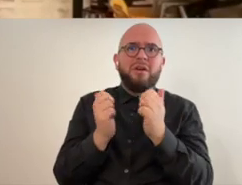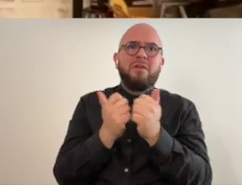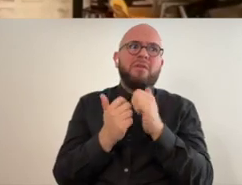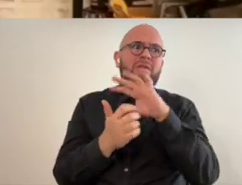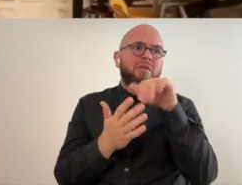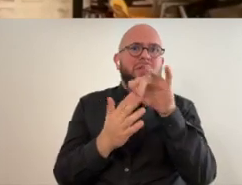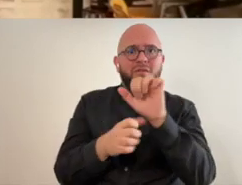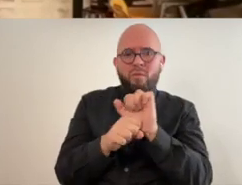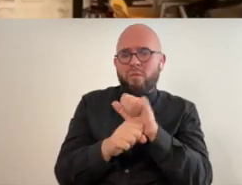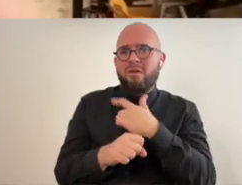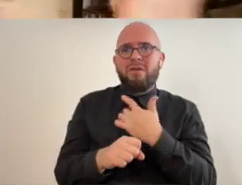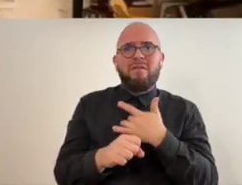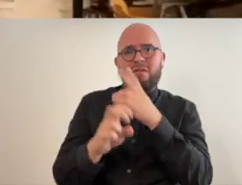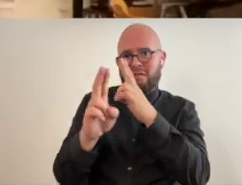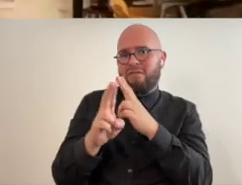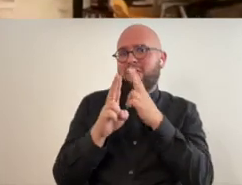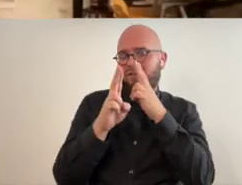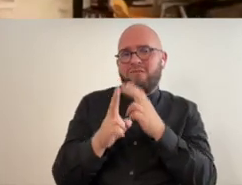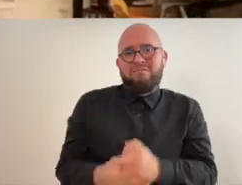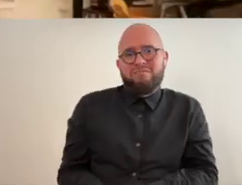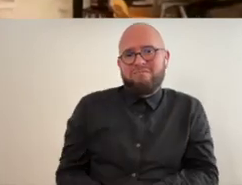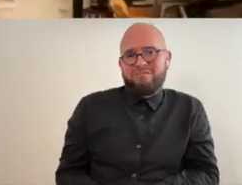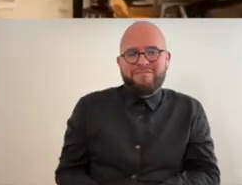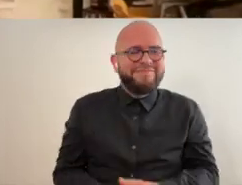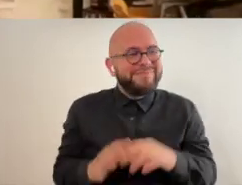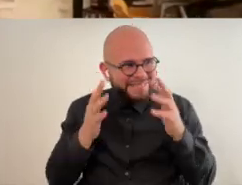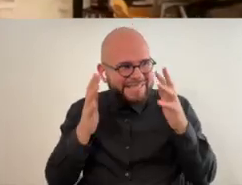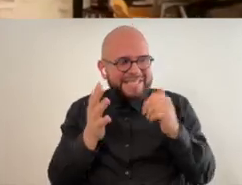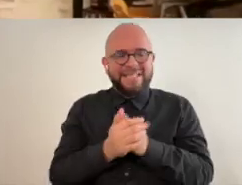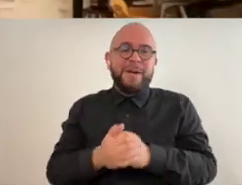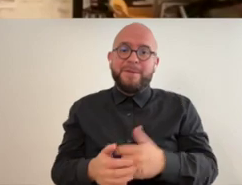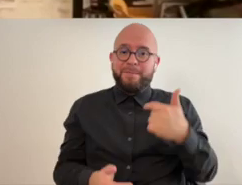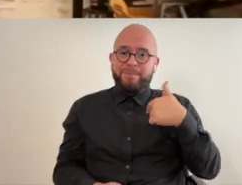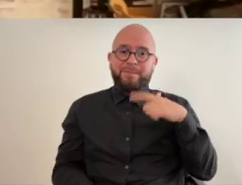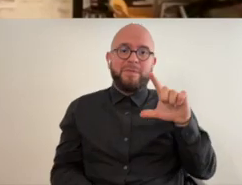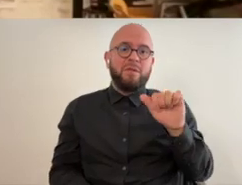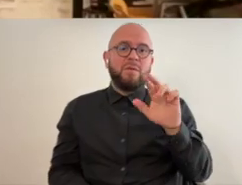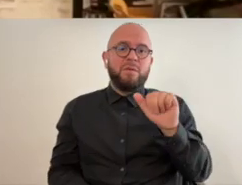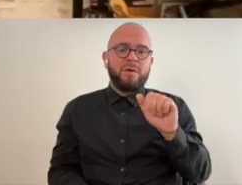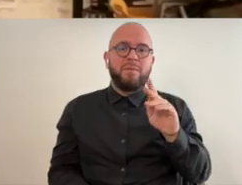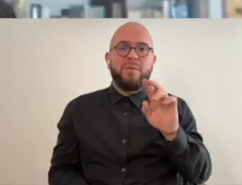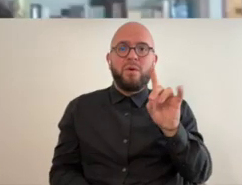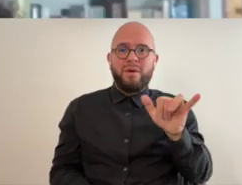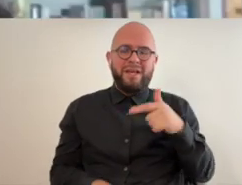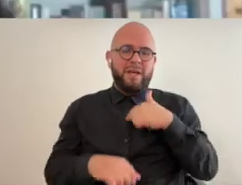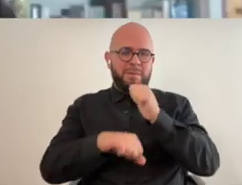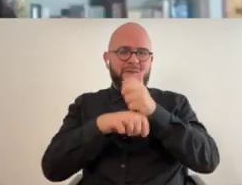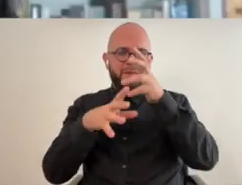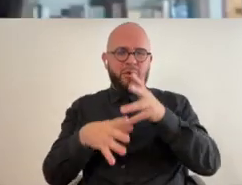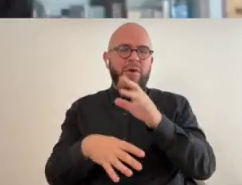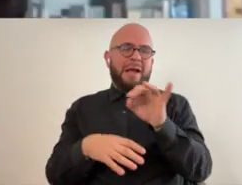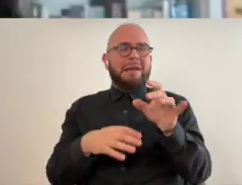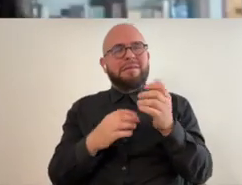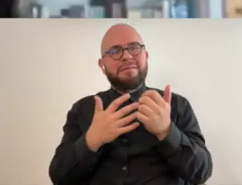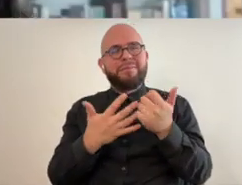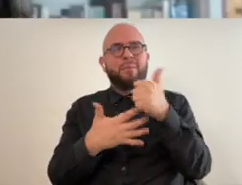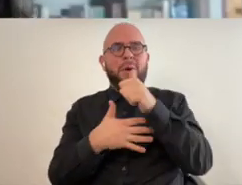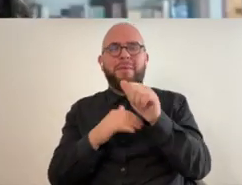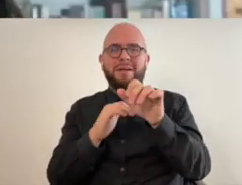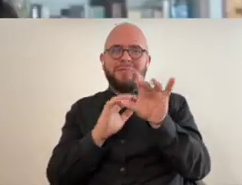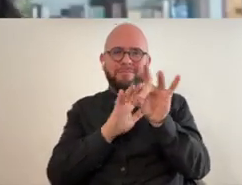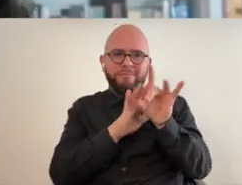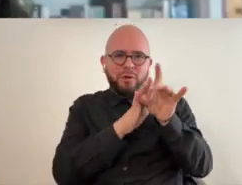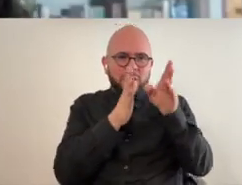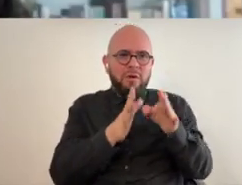uh are involved with the community with all this kind of work and i'm honored to be a part of it yay so um i am laura